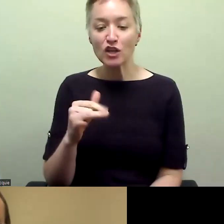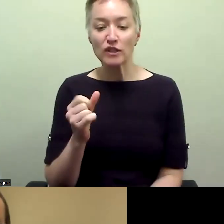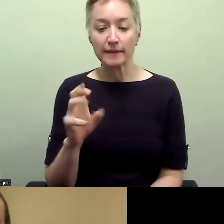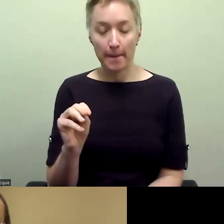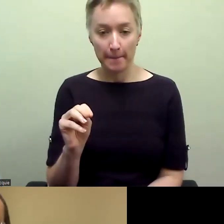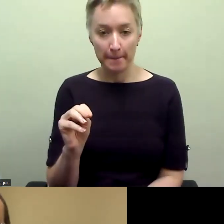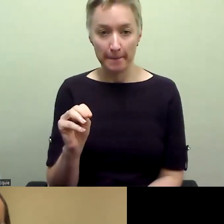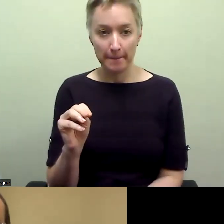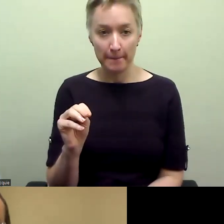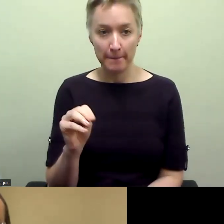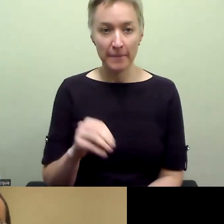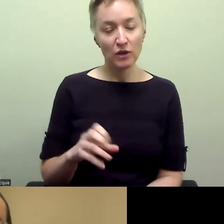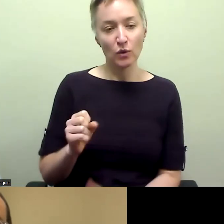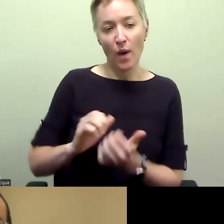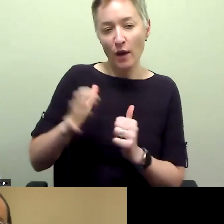suffering.